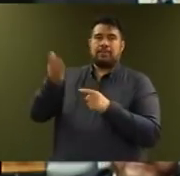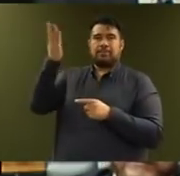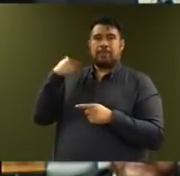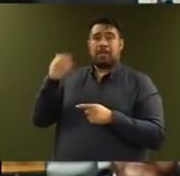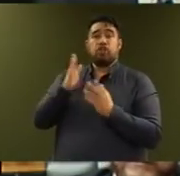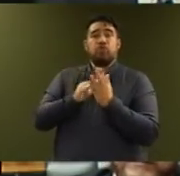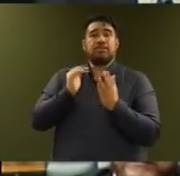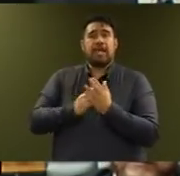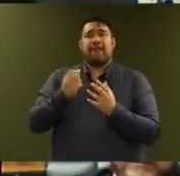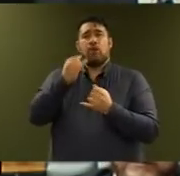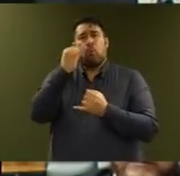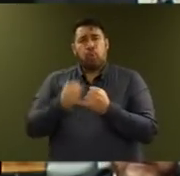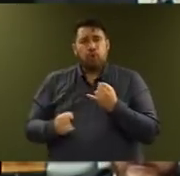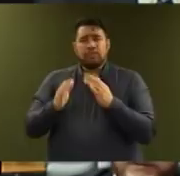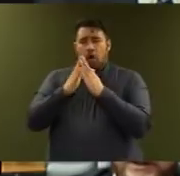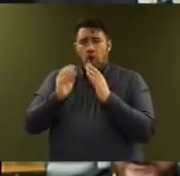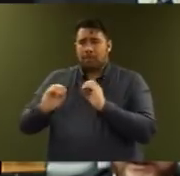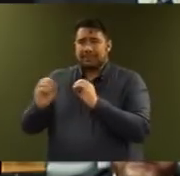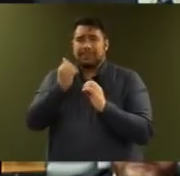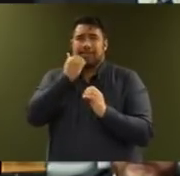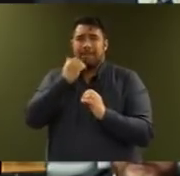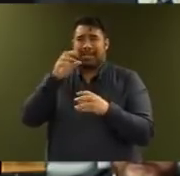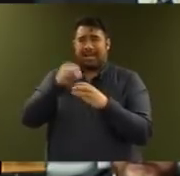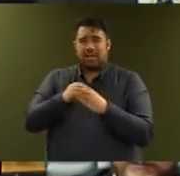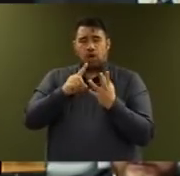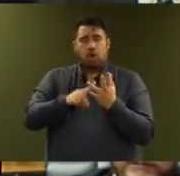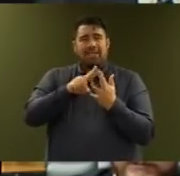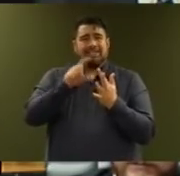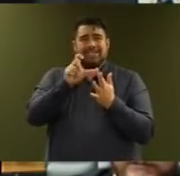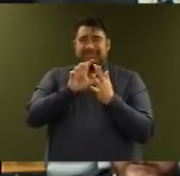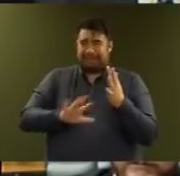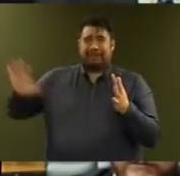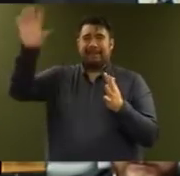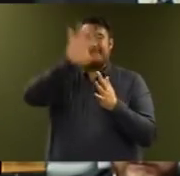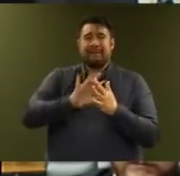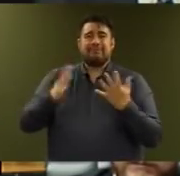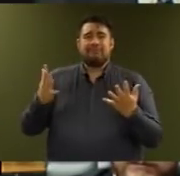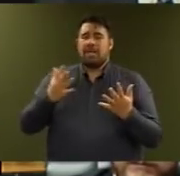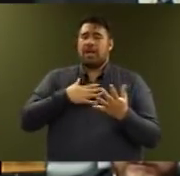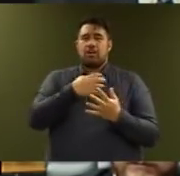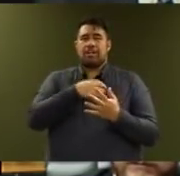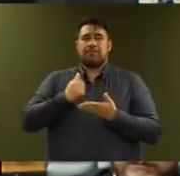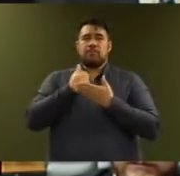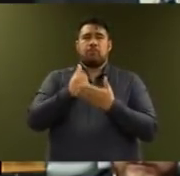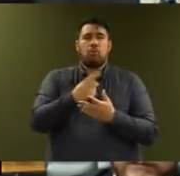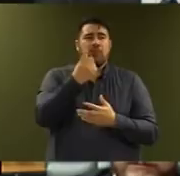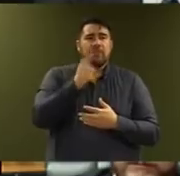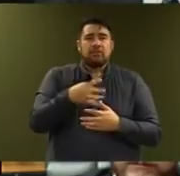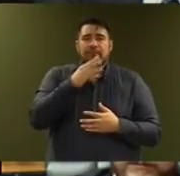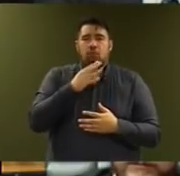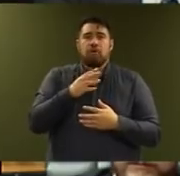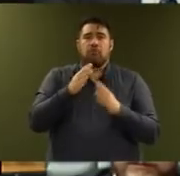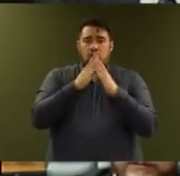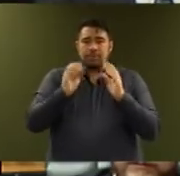homelessness in the OECD. In this Budget, our Government will support more than 1,400 of New Zealand's most vulnerable